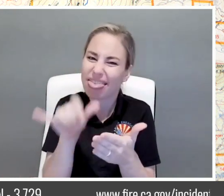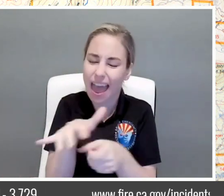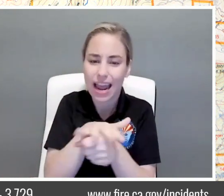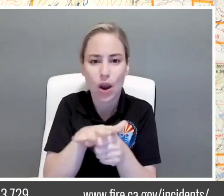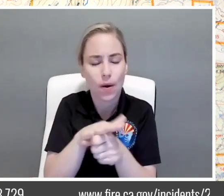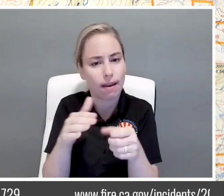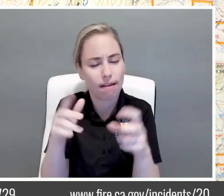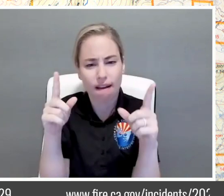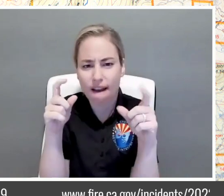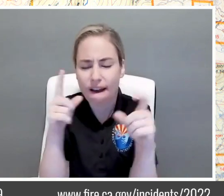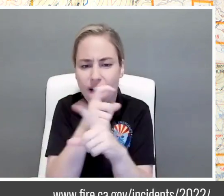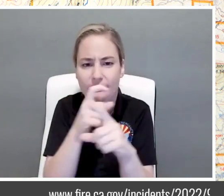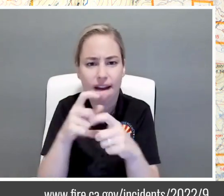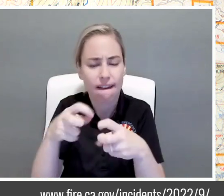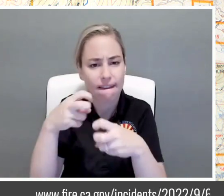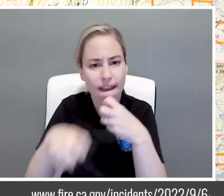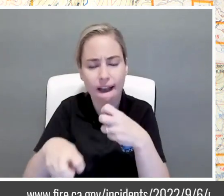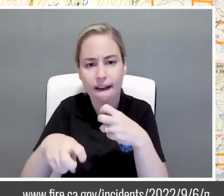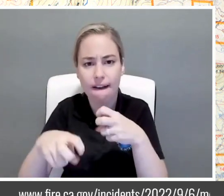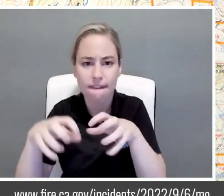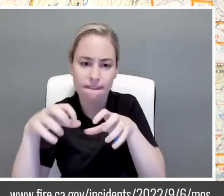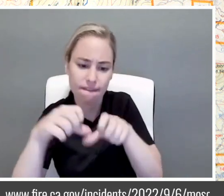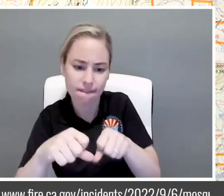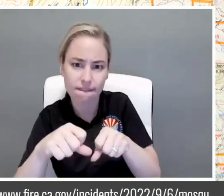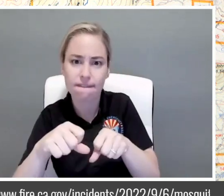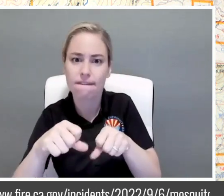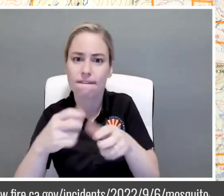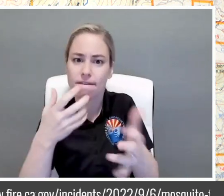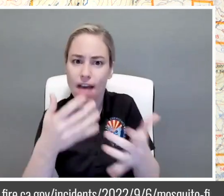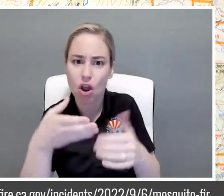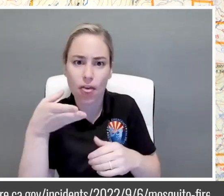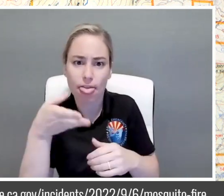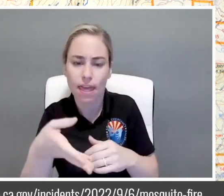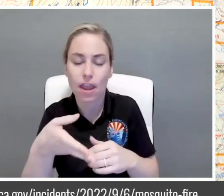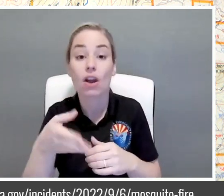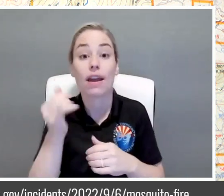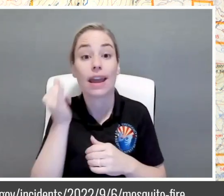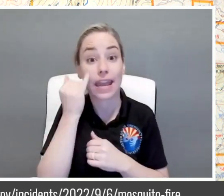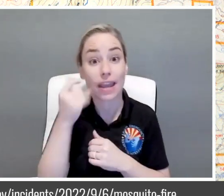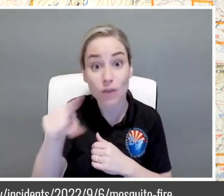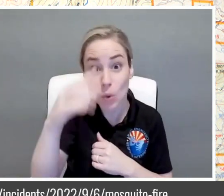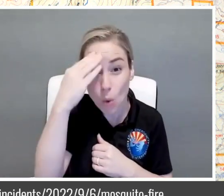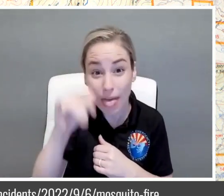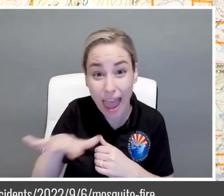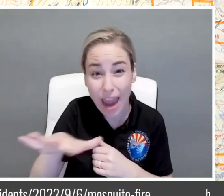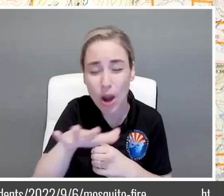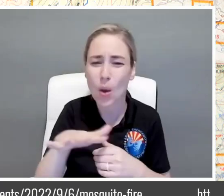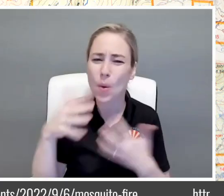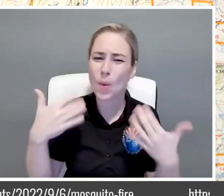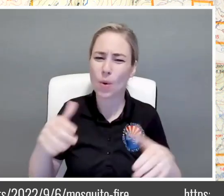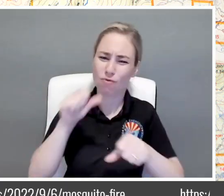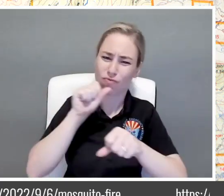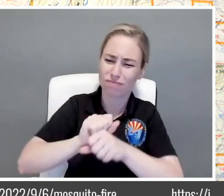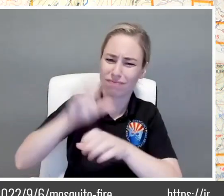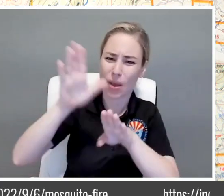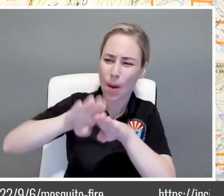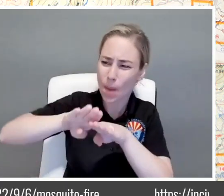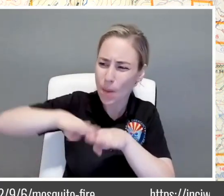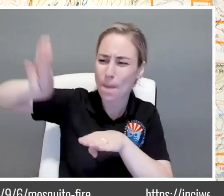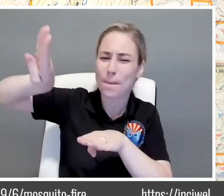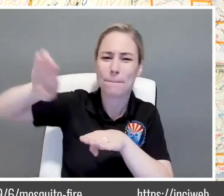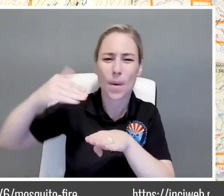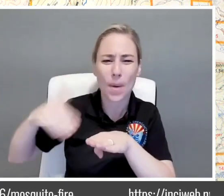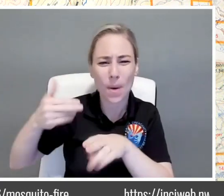this fire is to contain the fire in the middle fork of the American River for those of you that know it it's steep it's nasty and now that it's